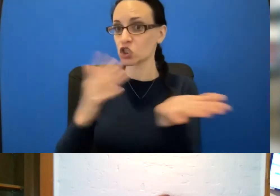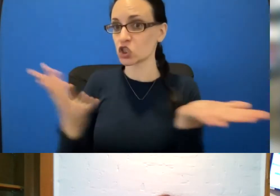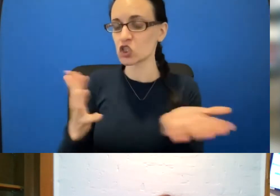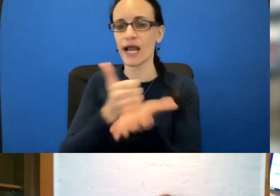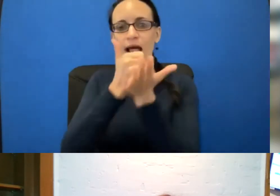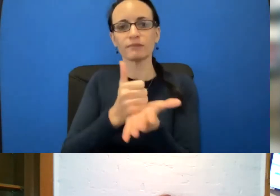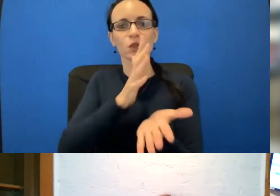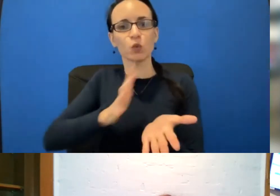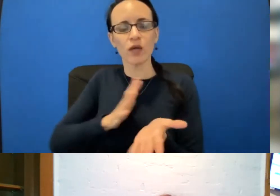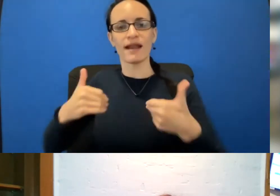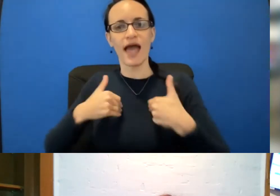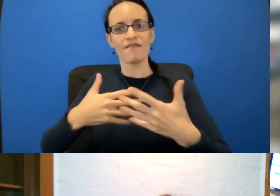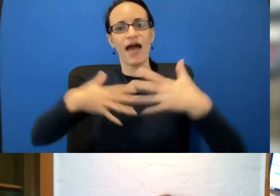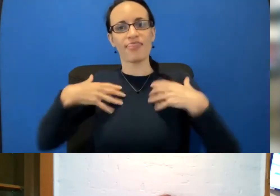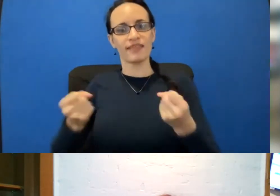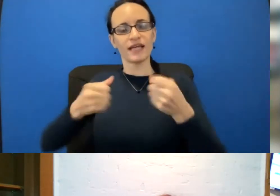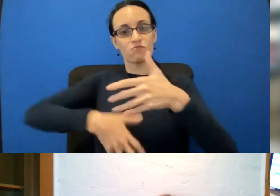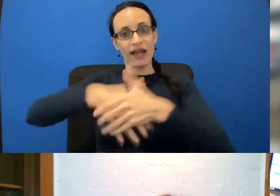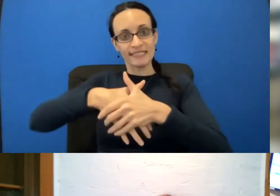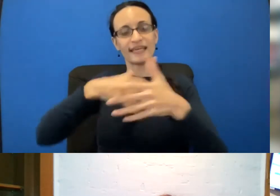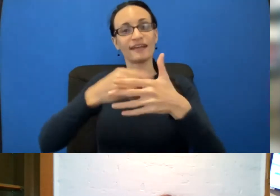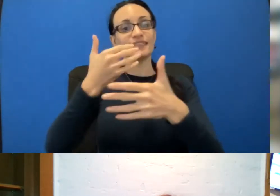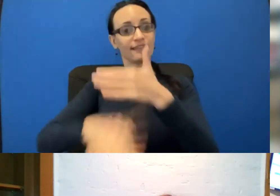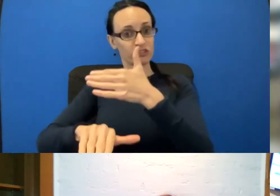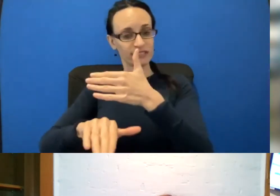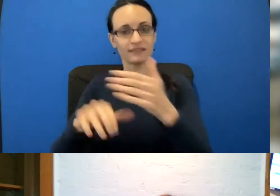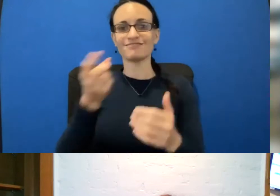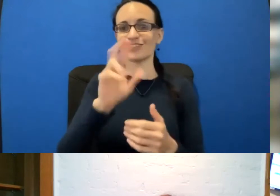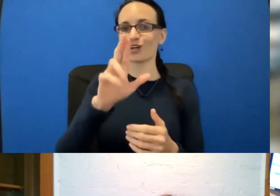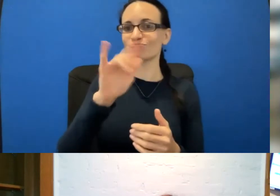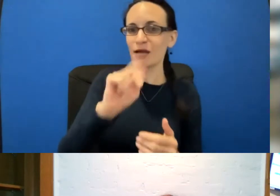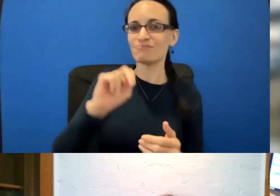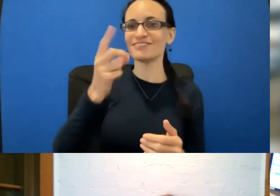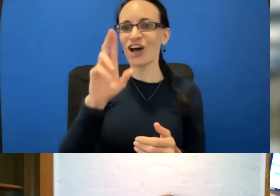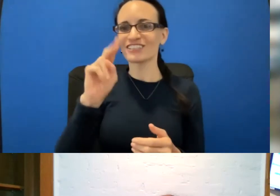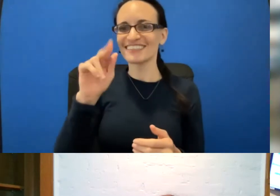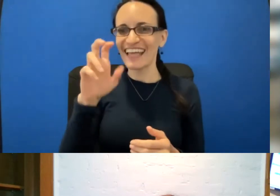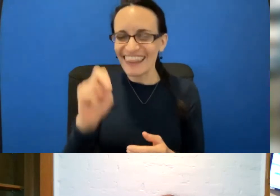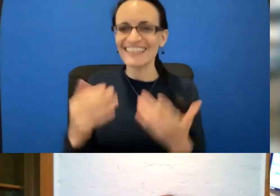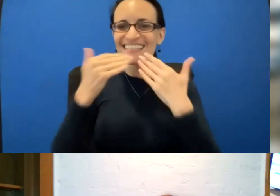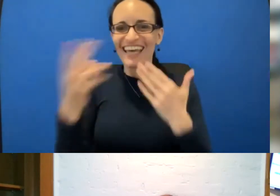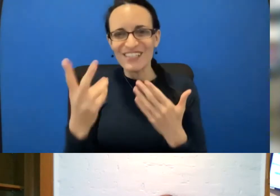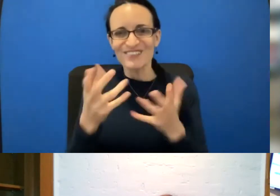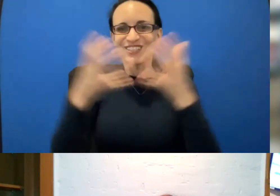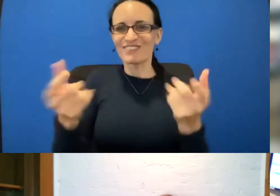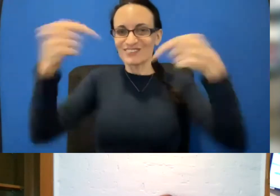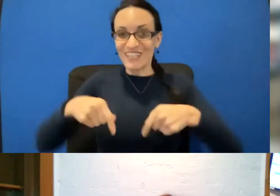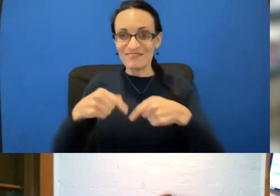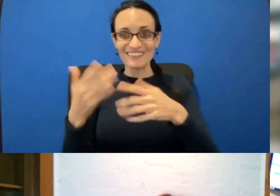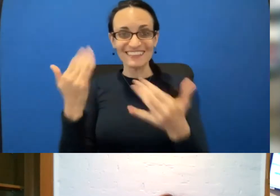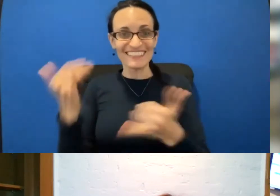women have healthy pregnancies and deliveries. Drs. Brehm and Nathan, thank you both so much for being here with us this afternoon.